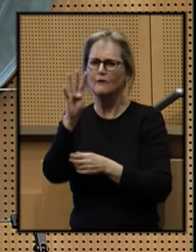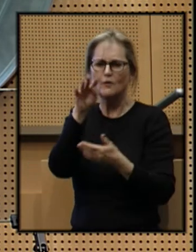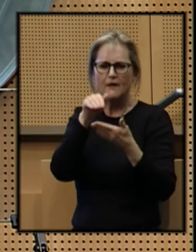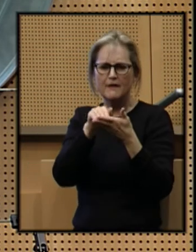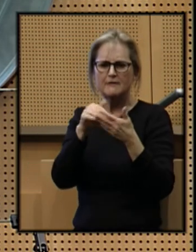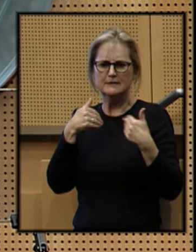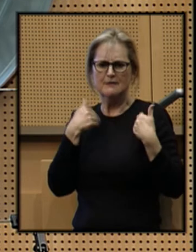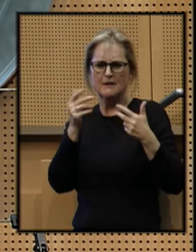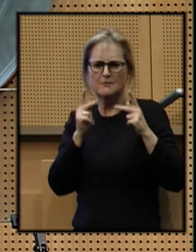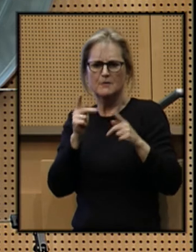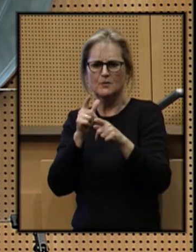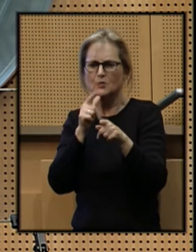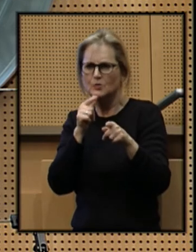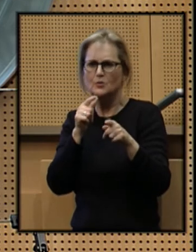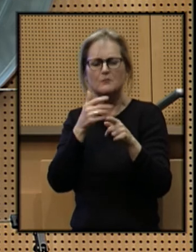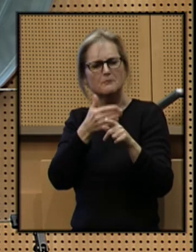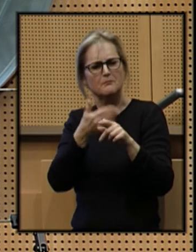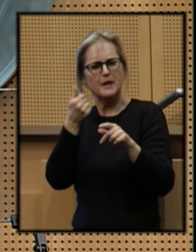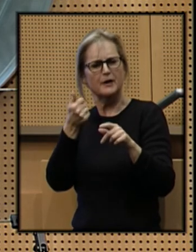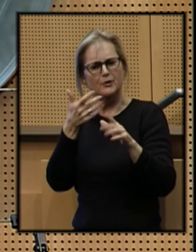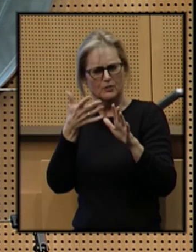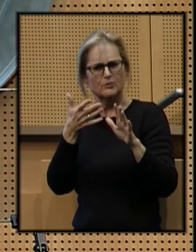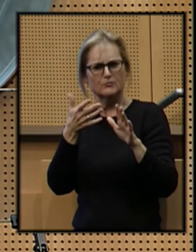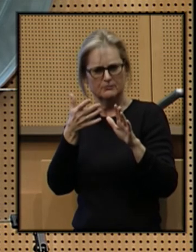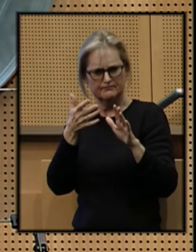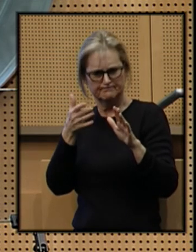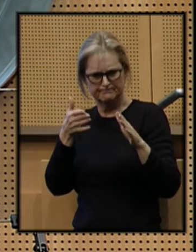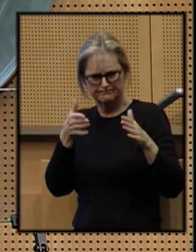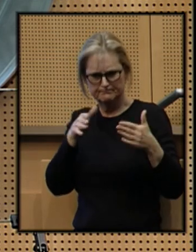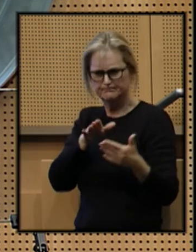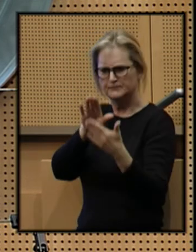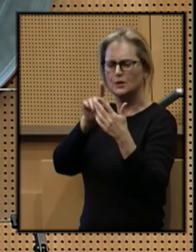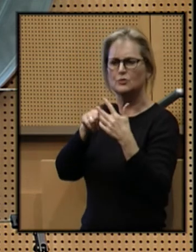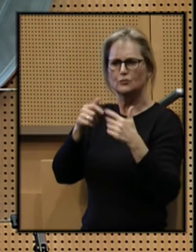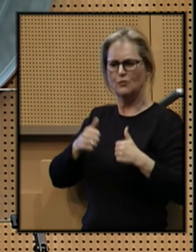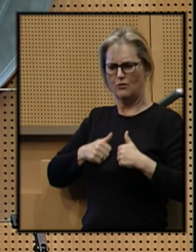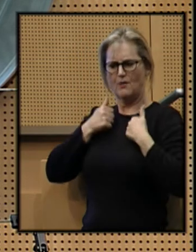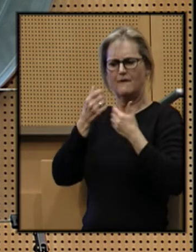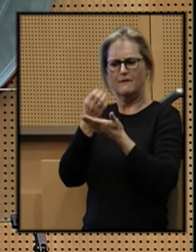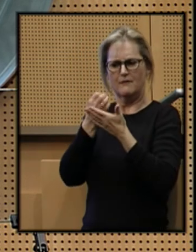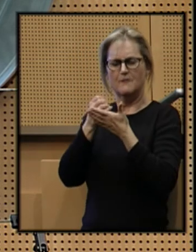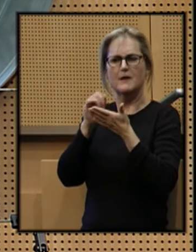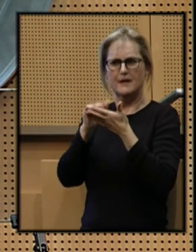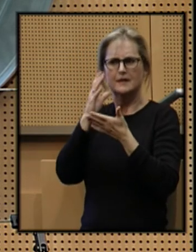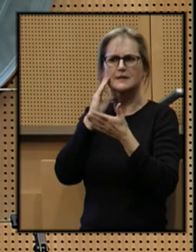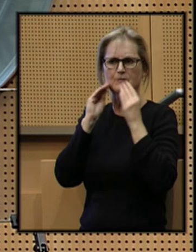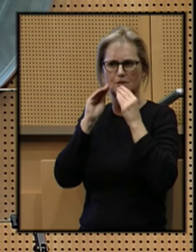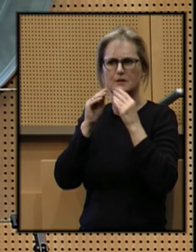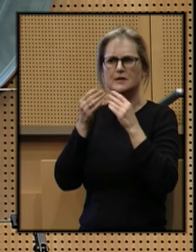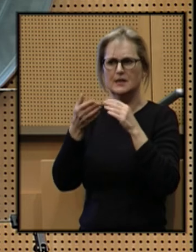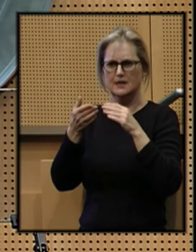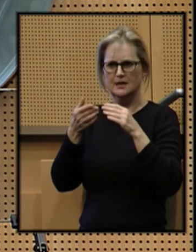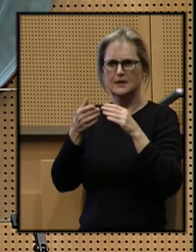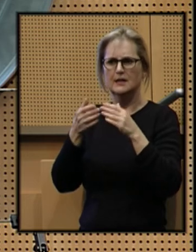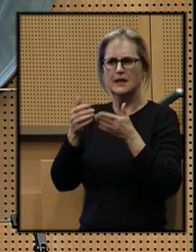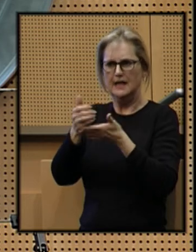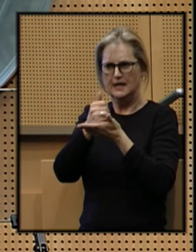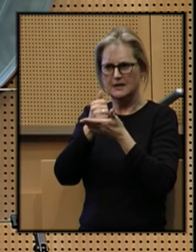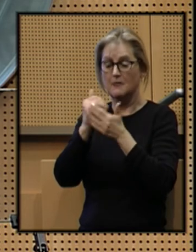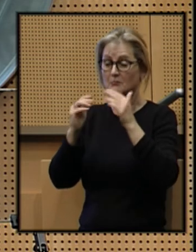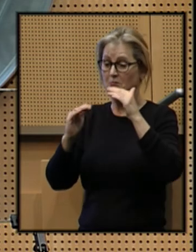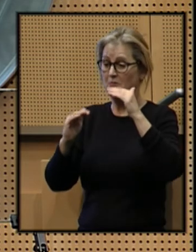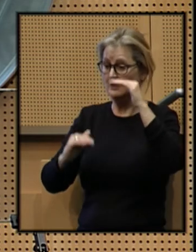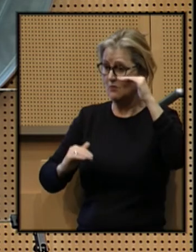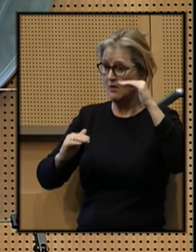,000 young people to better position themselves to thrive in an economy that is experiencing increased income inequality